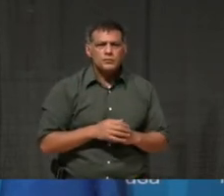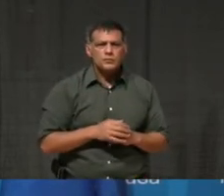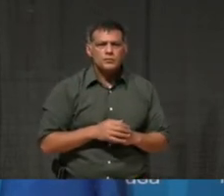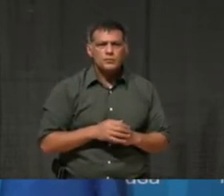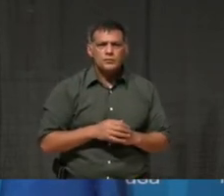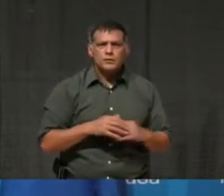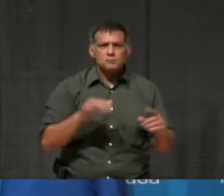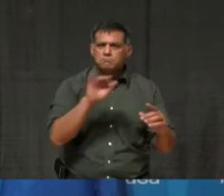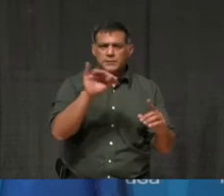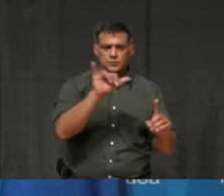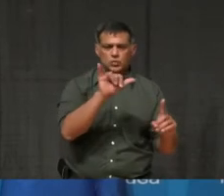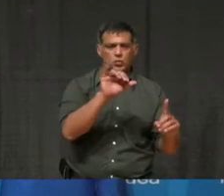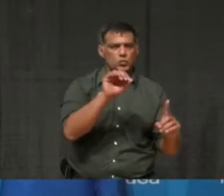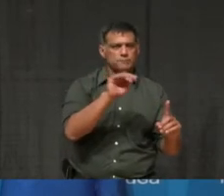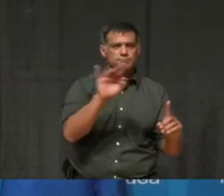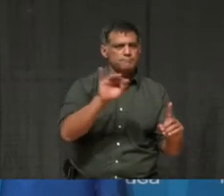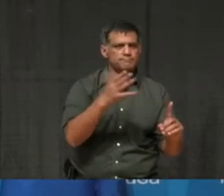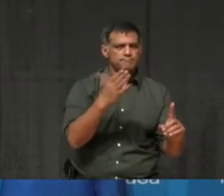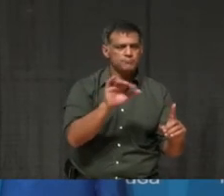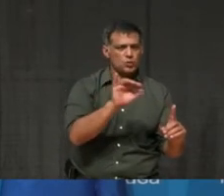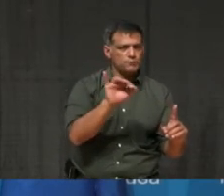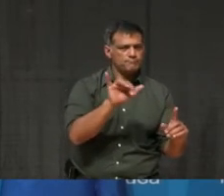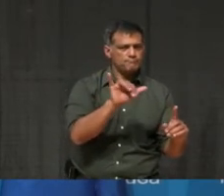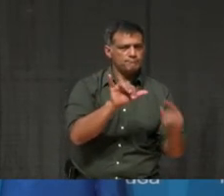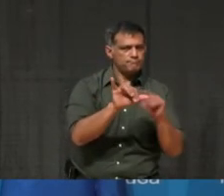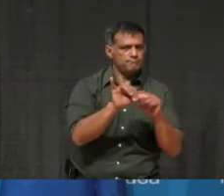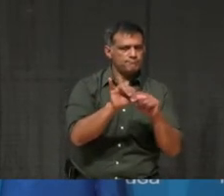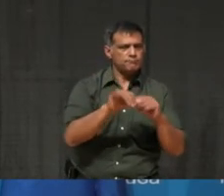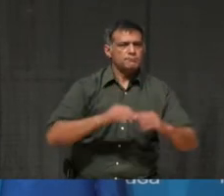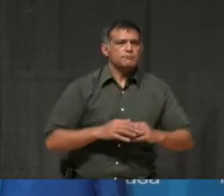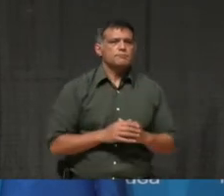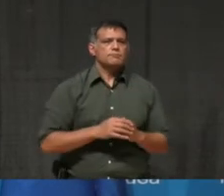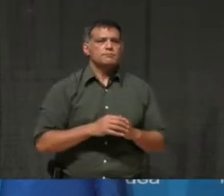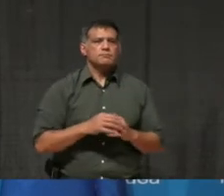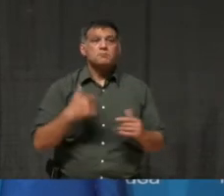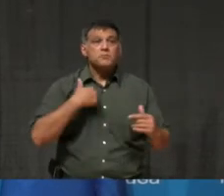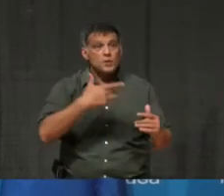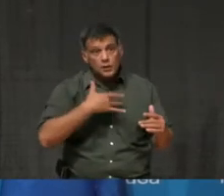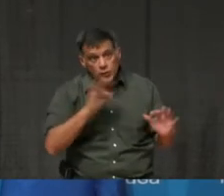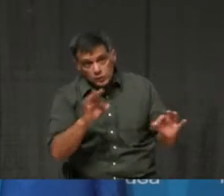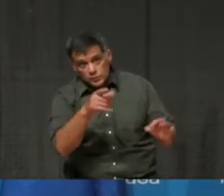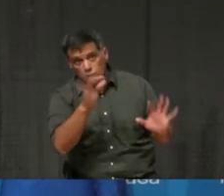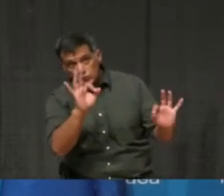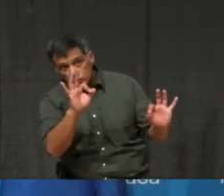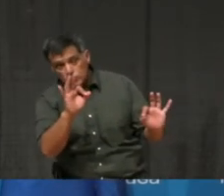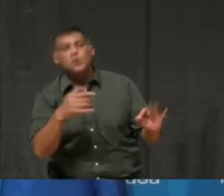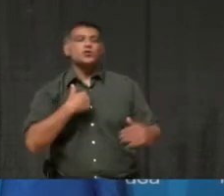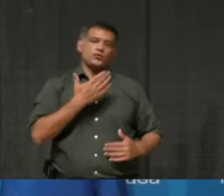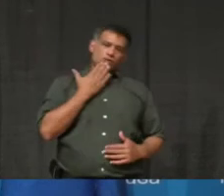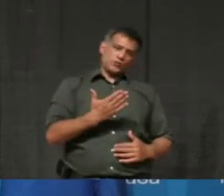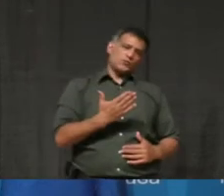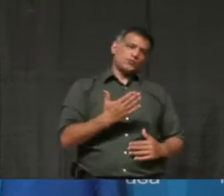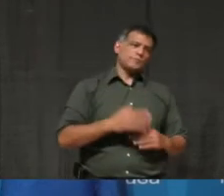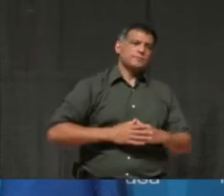how are you? I'm okay. How about you? I'm doing well. I hope that doesn't count as my first question. I don't know.